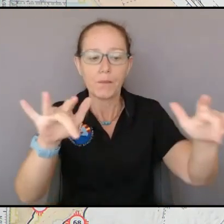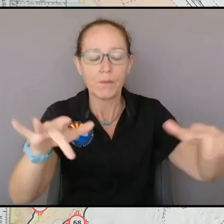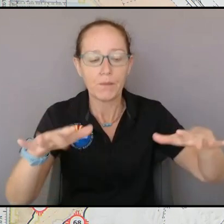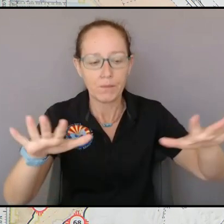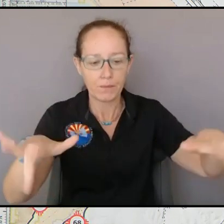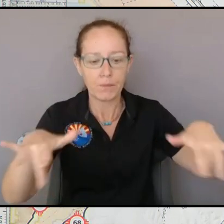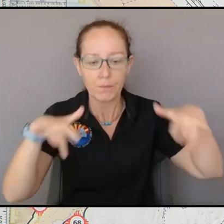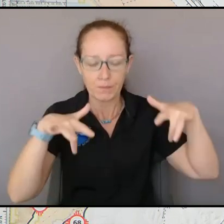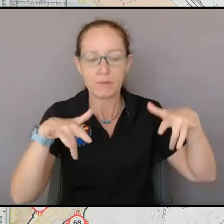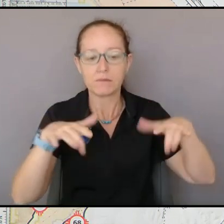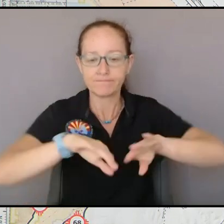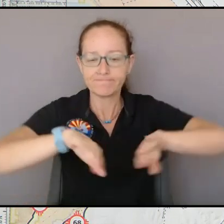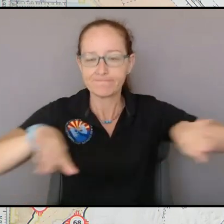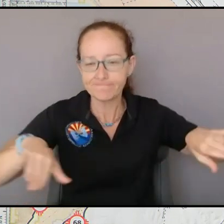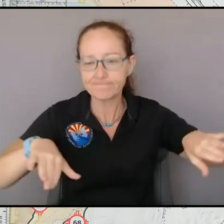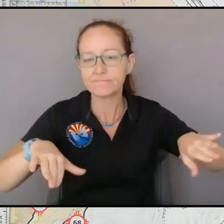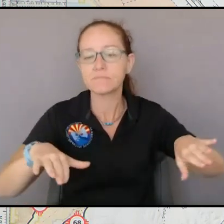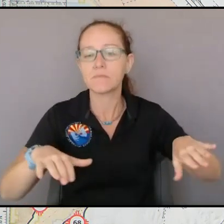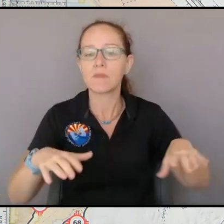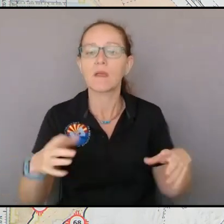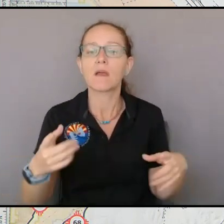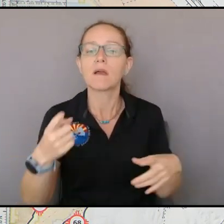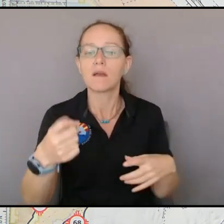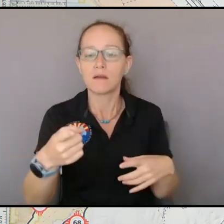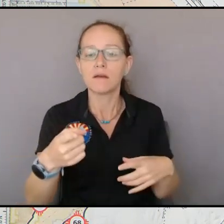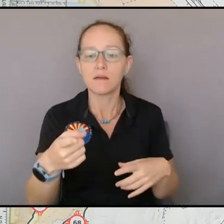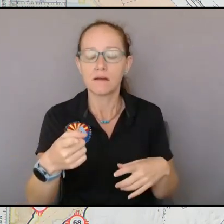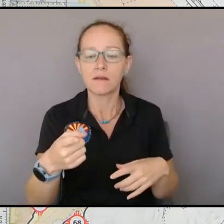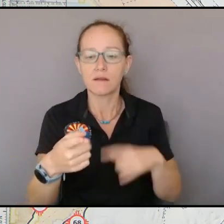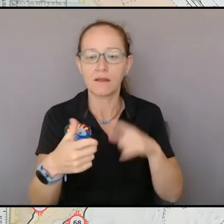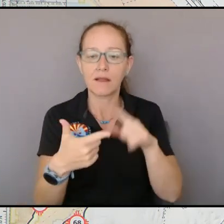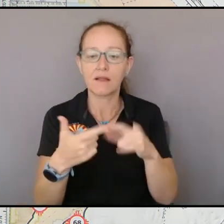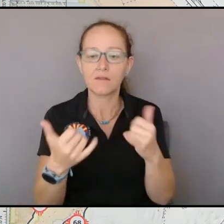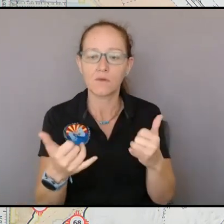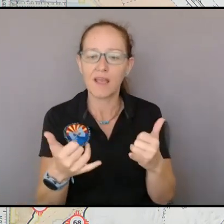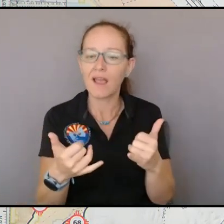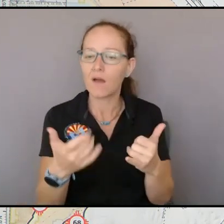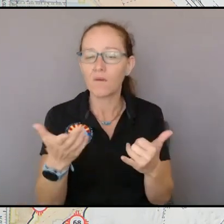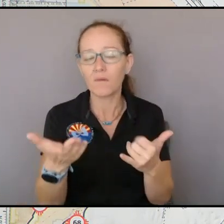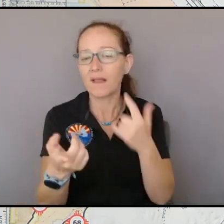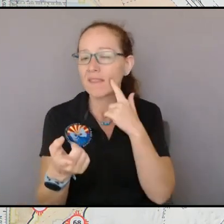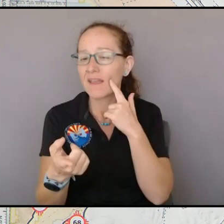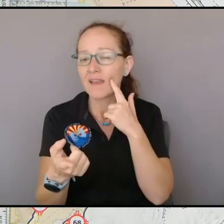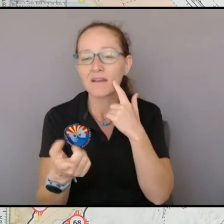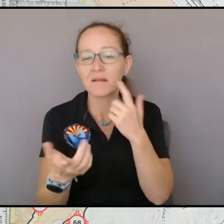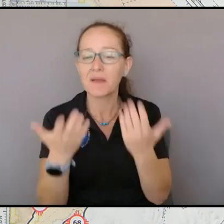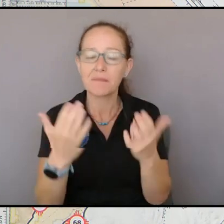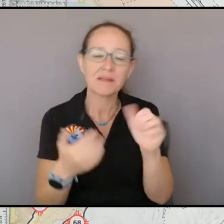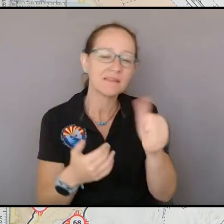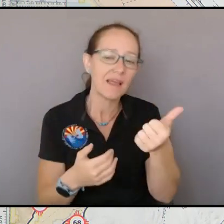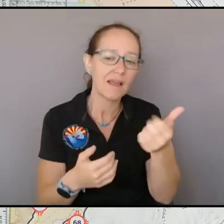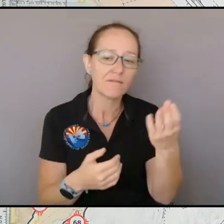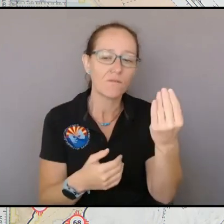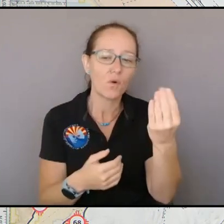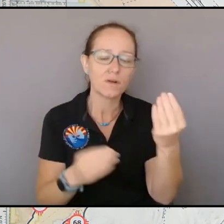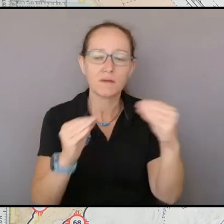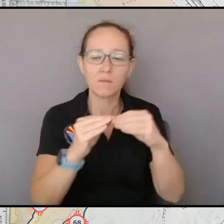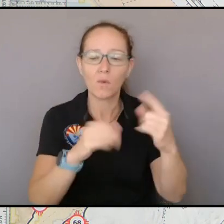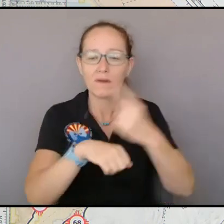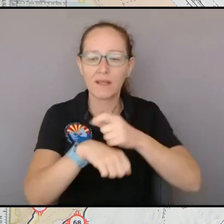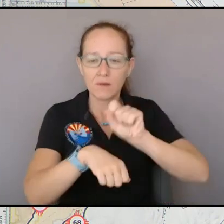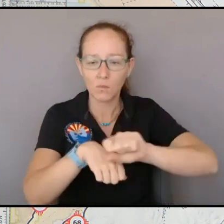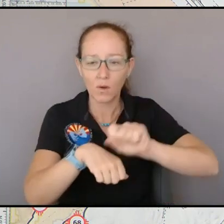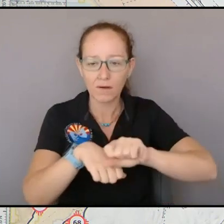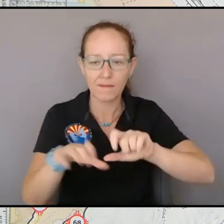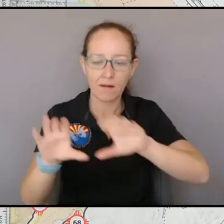west you know this is a multiple day I'd say we have at least 10 maybe 14 days left to get this line put in the